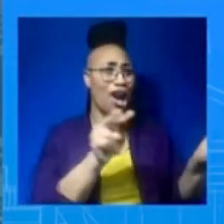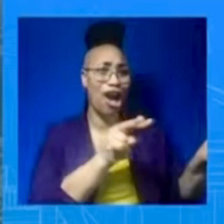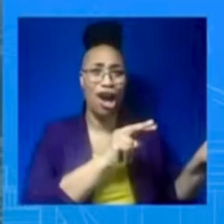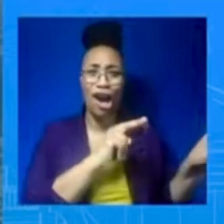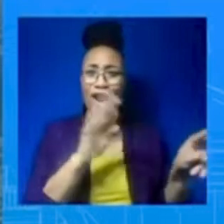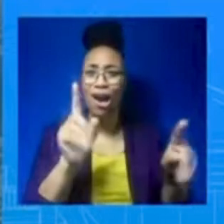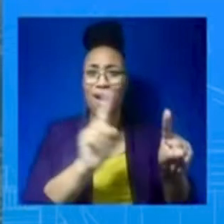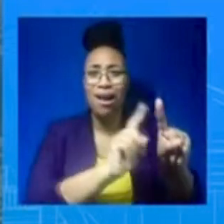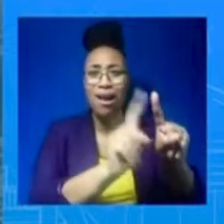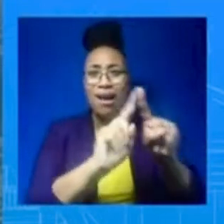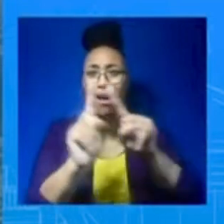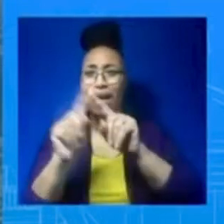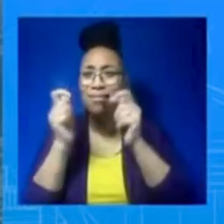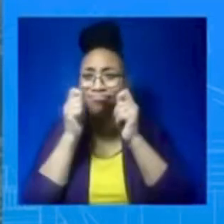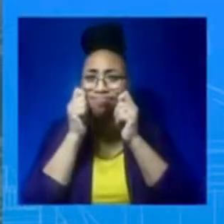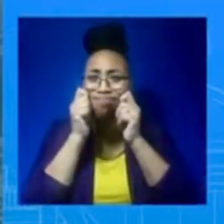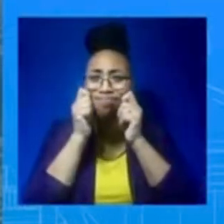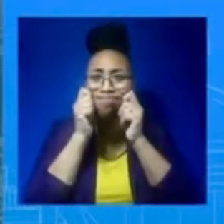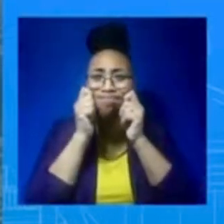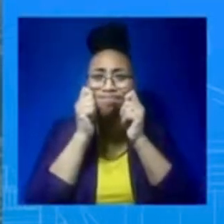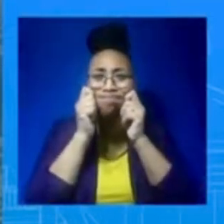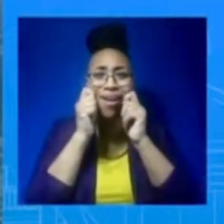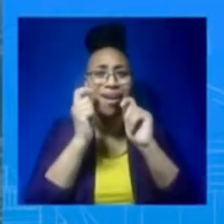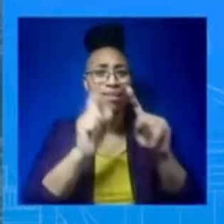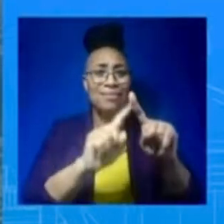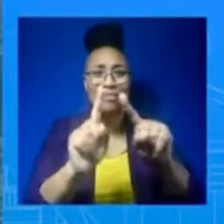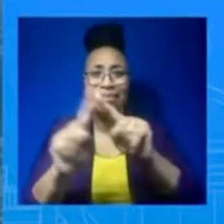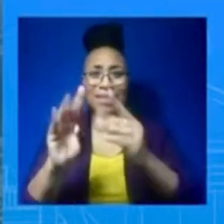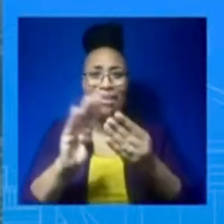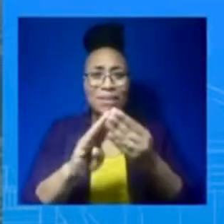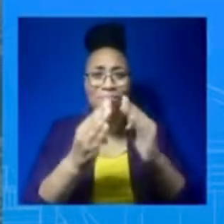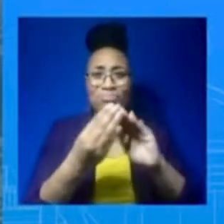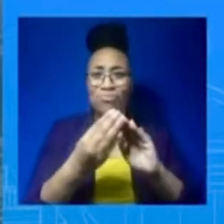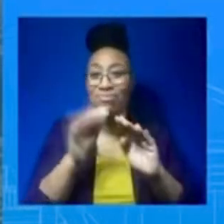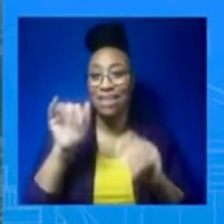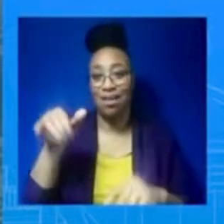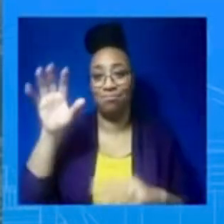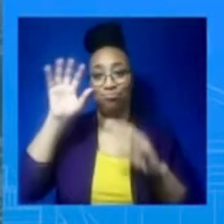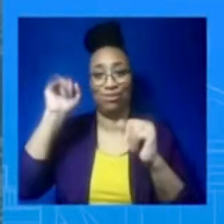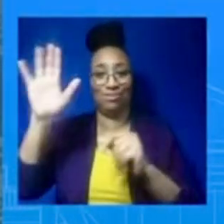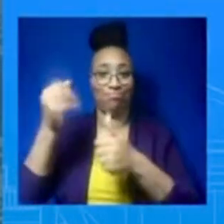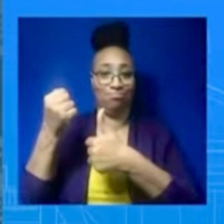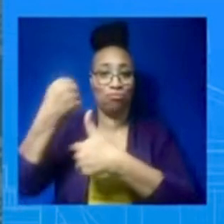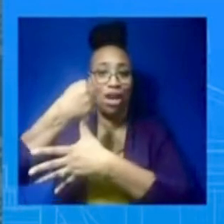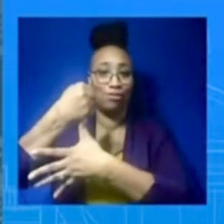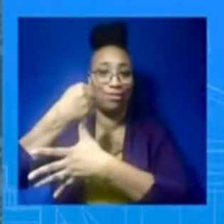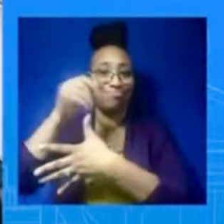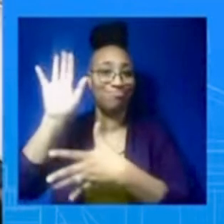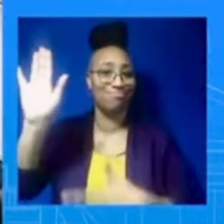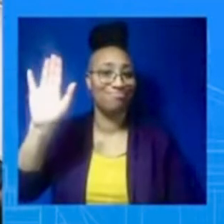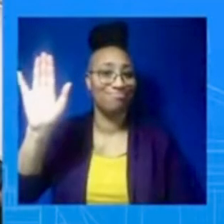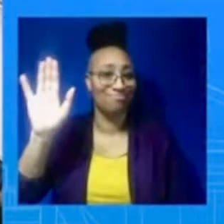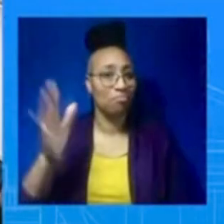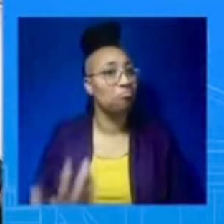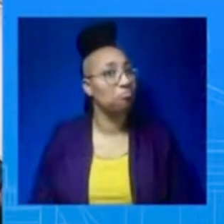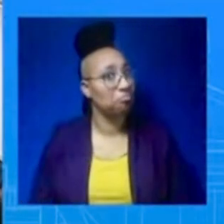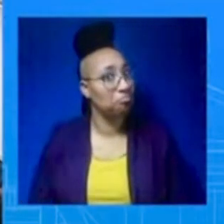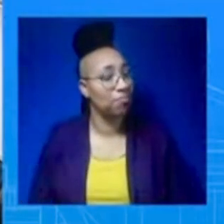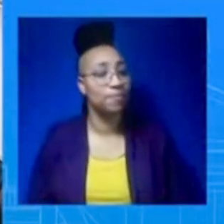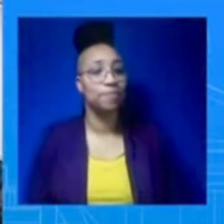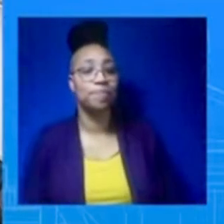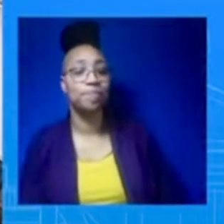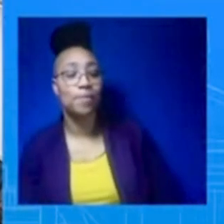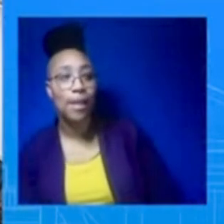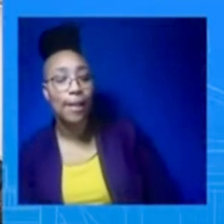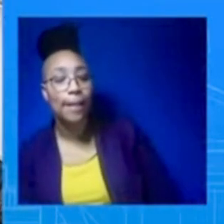It is clearly, truly a priority for him. And I'll just leave it there. If I could ask you very quickly about that raid that took place in eastern Syria,